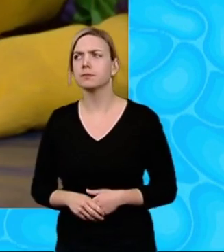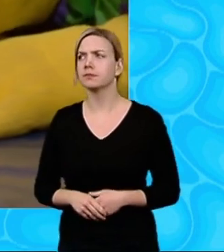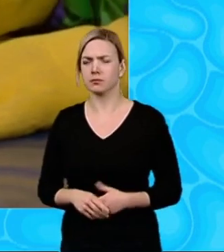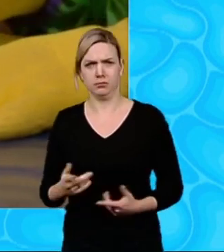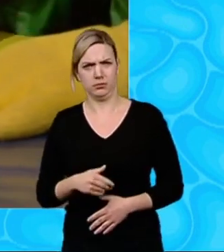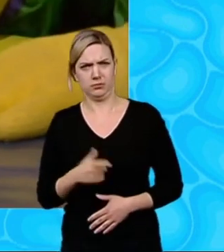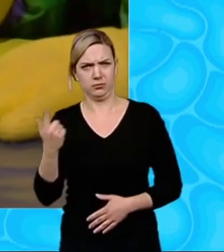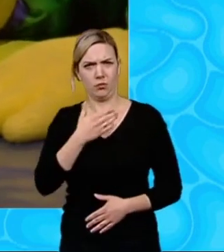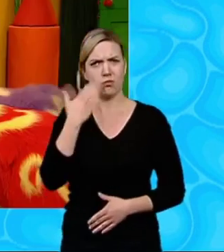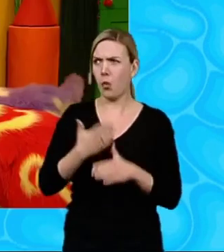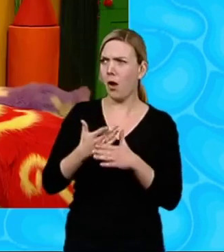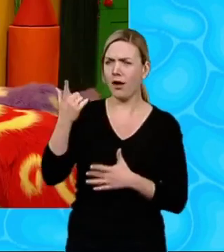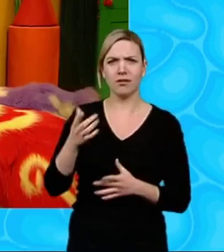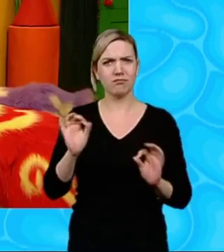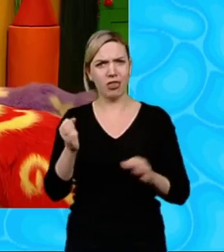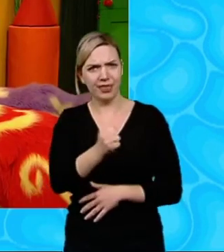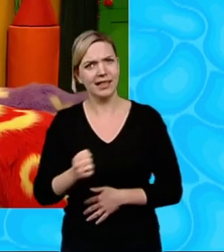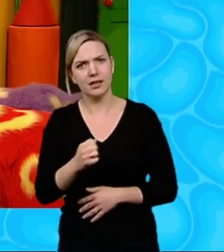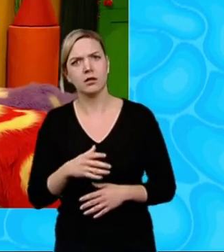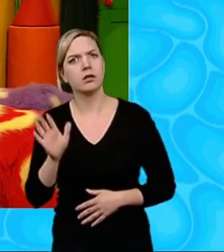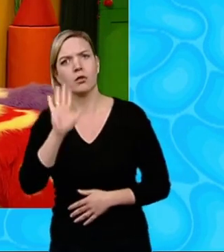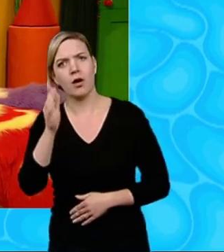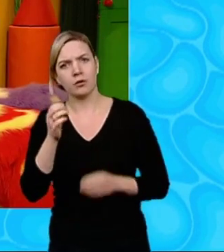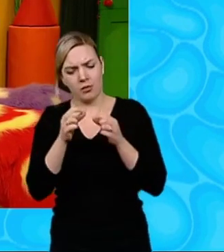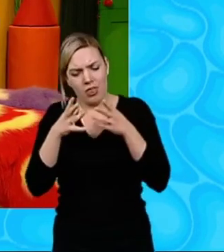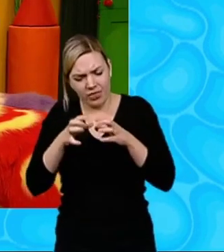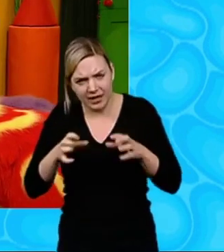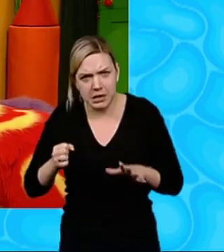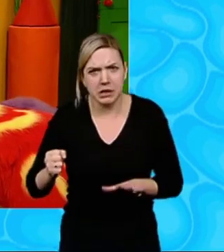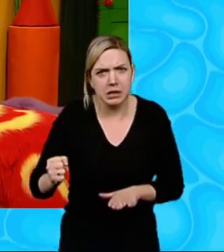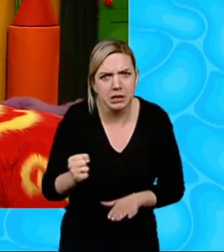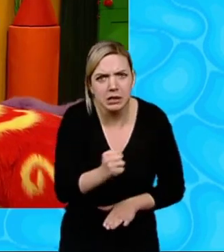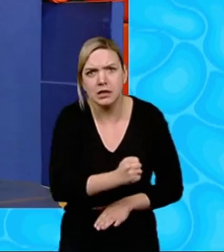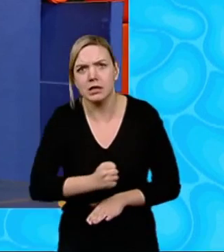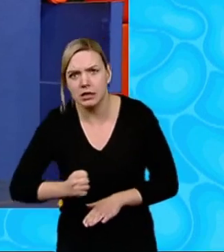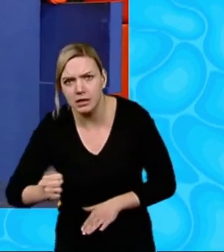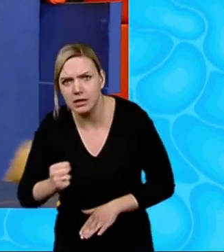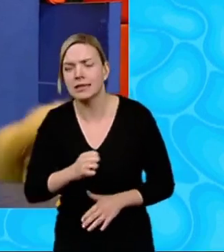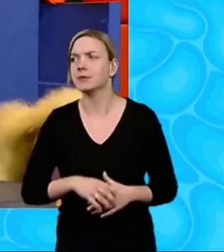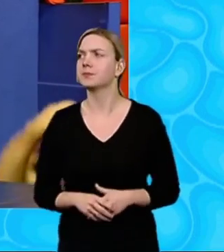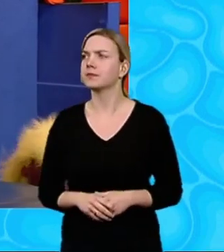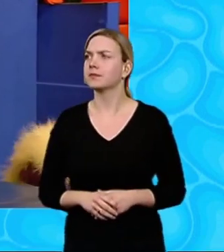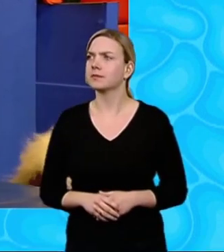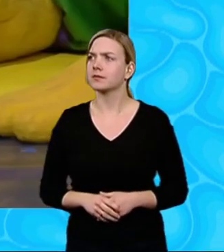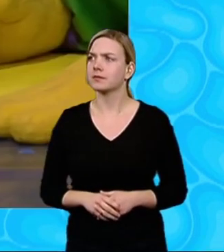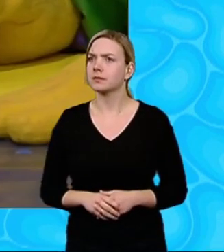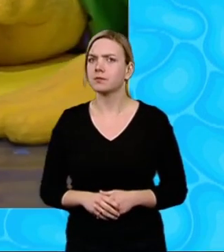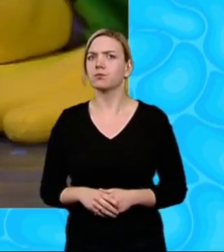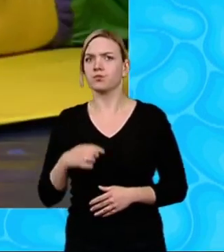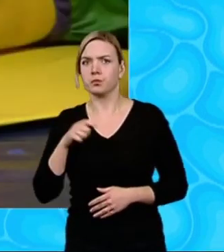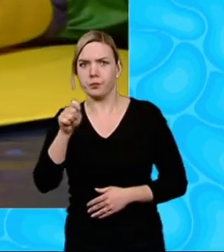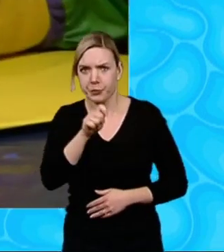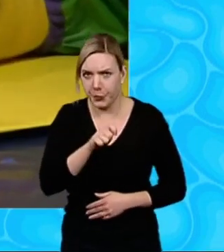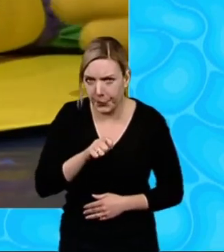it's not working, Max No, no, no, you've got to make the lines very thick Push hard Right Right Yep Oh, doodles Oh, know